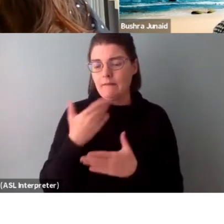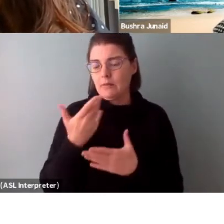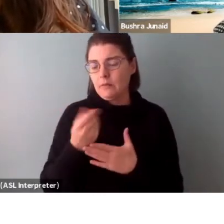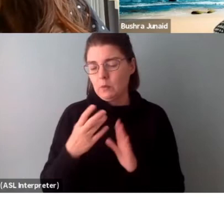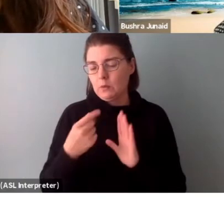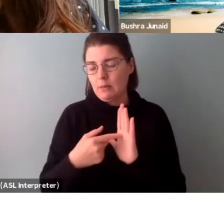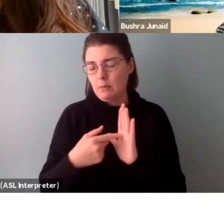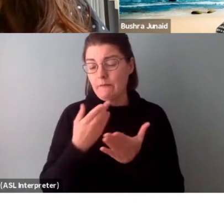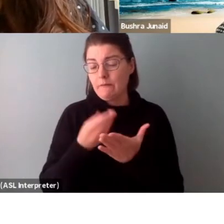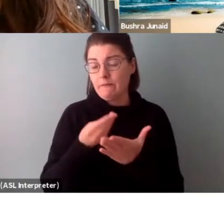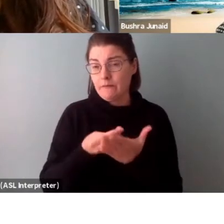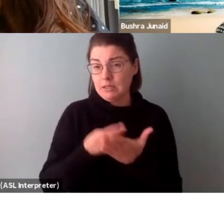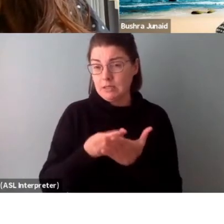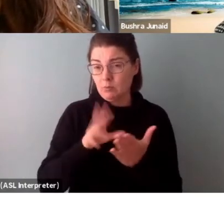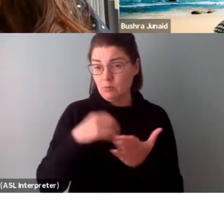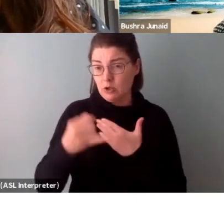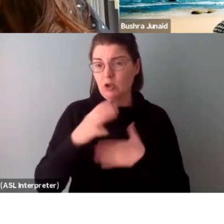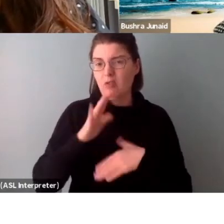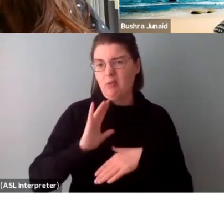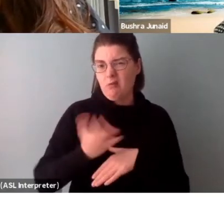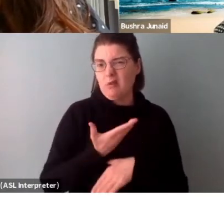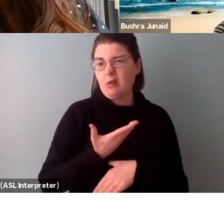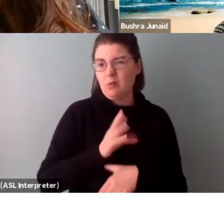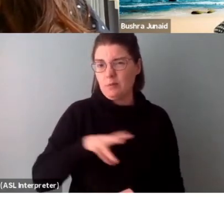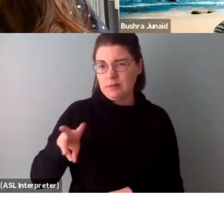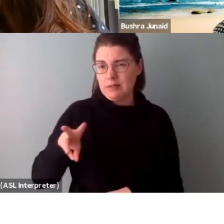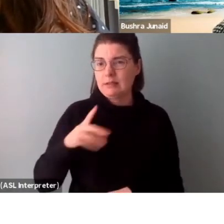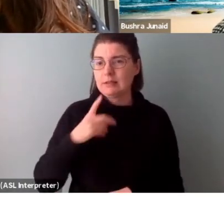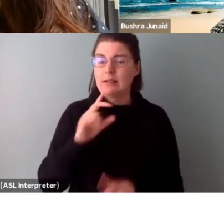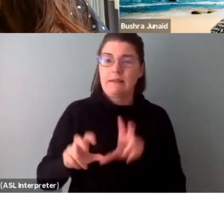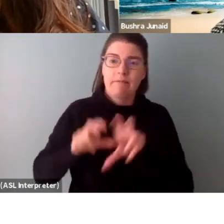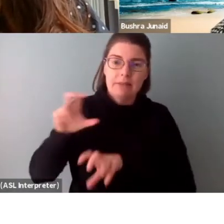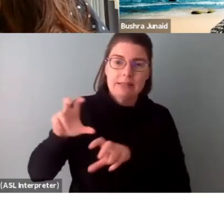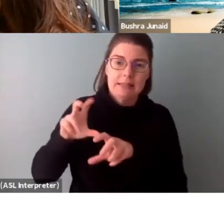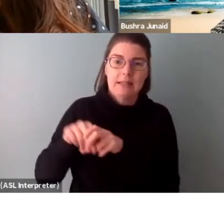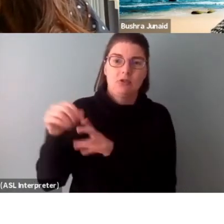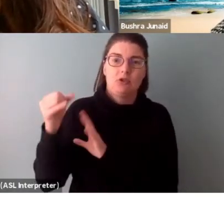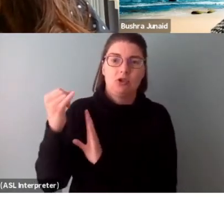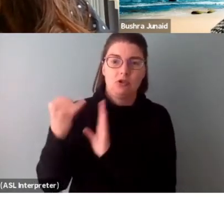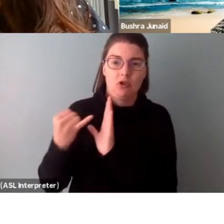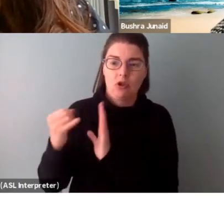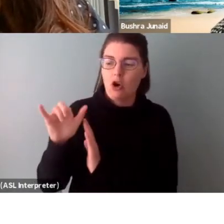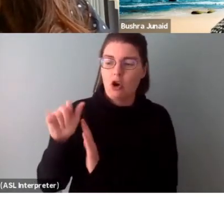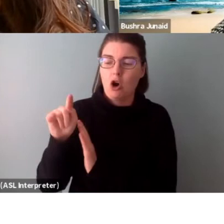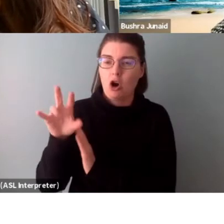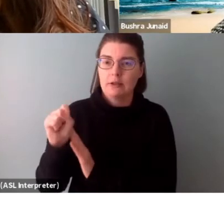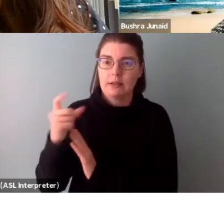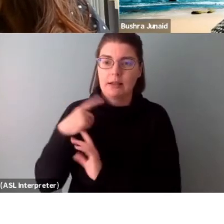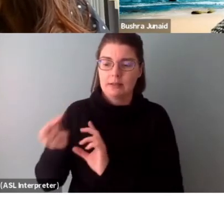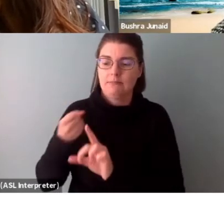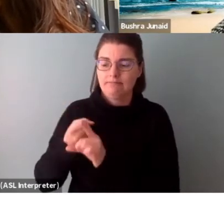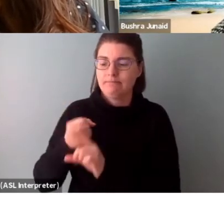organizations on the website homepage where it says investing in the arts has a ripple effect.